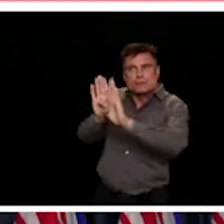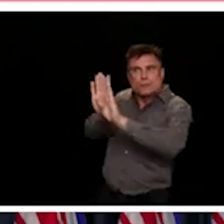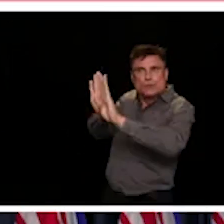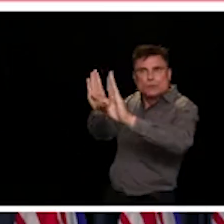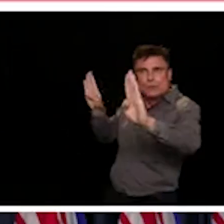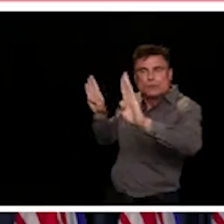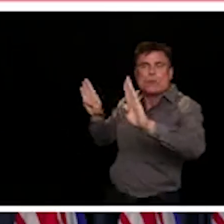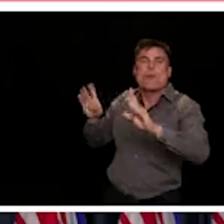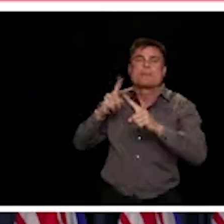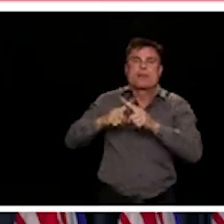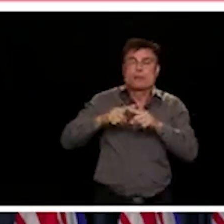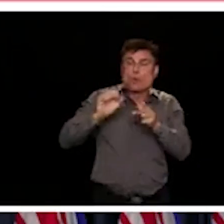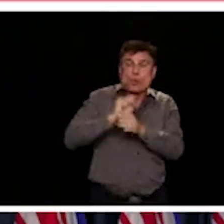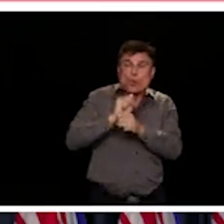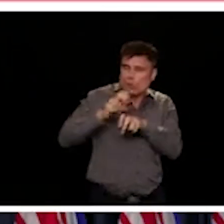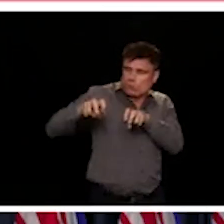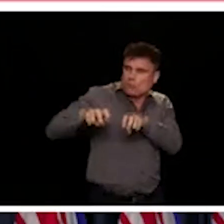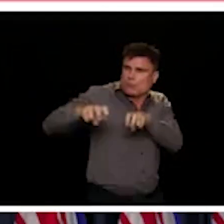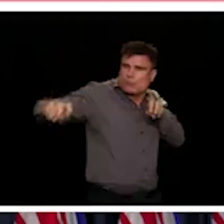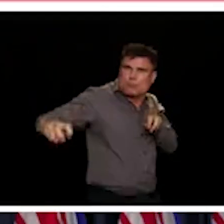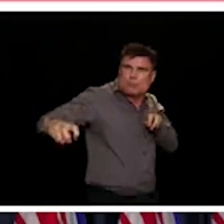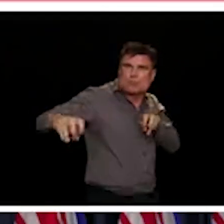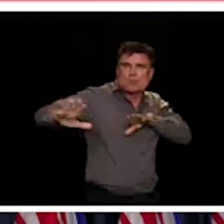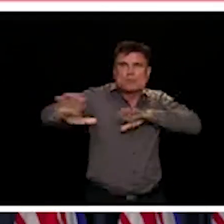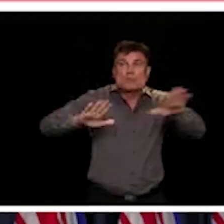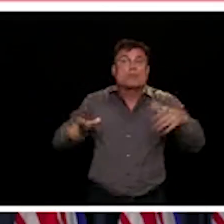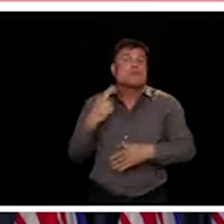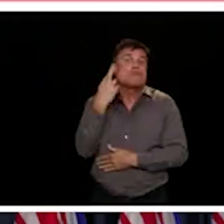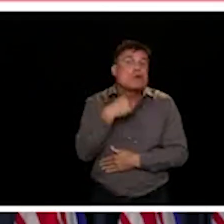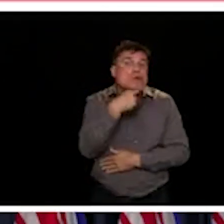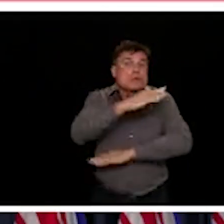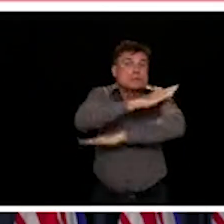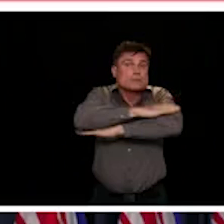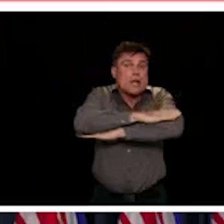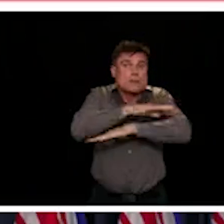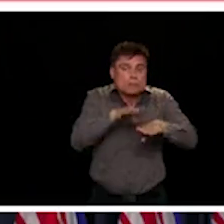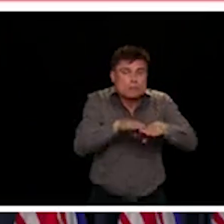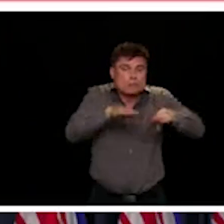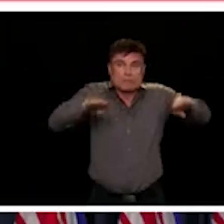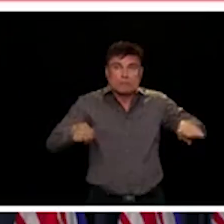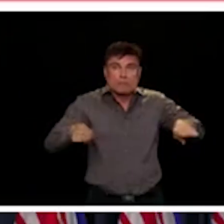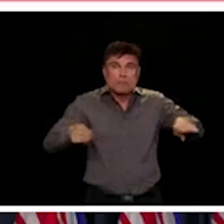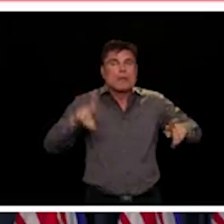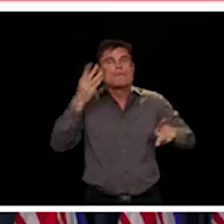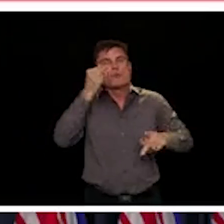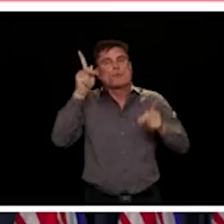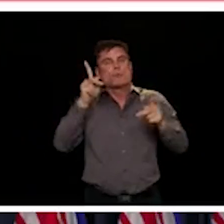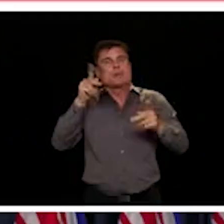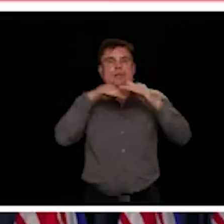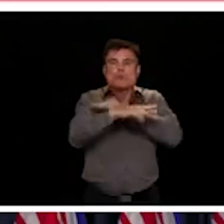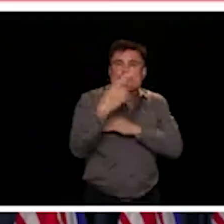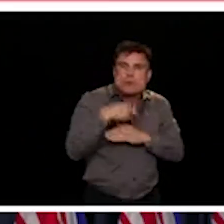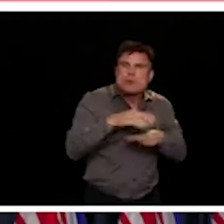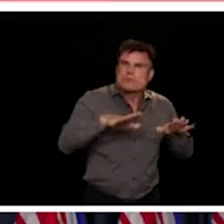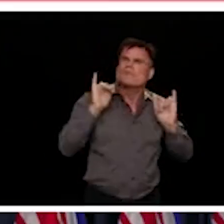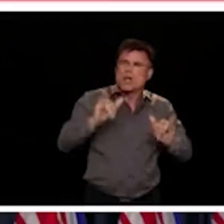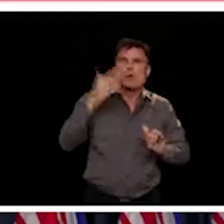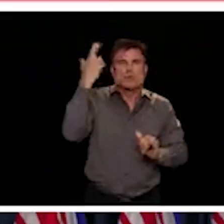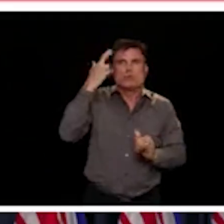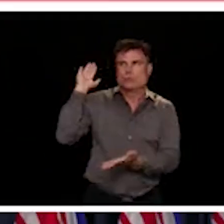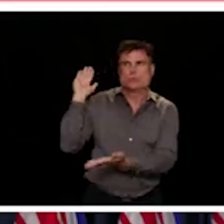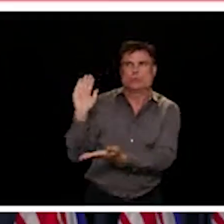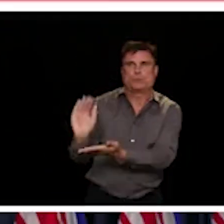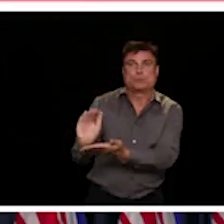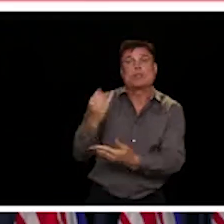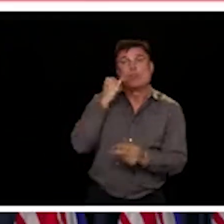that are safe contacts. And what we can see from our models is even though we're having more contacts, we're doing it in a way that